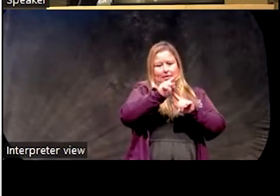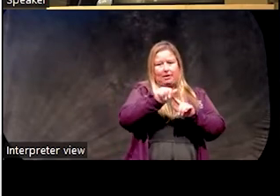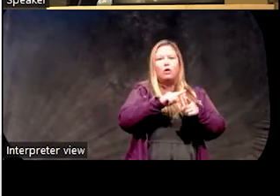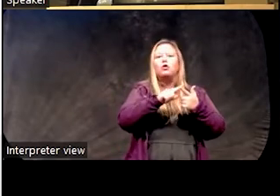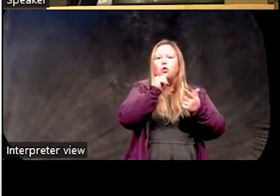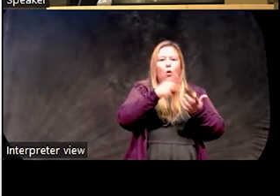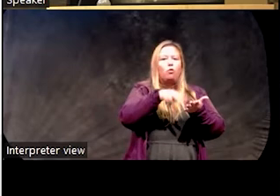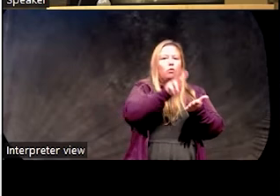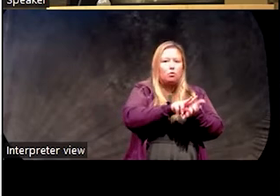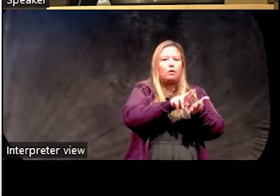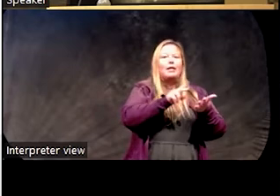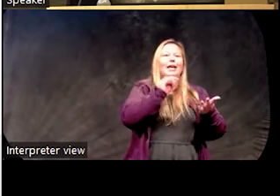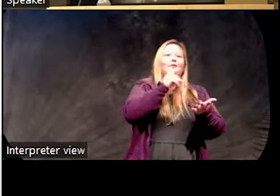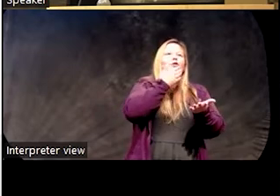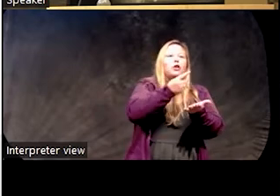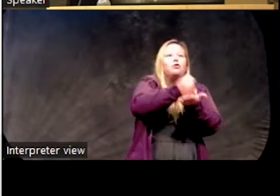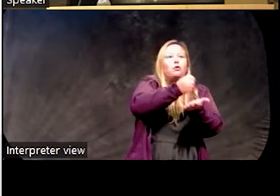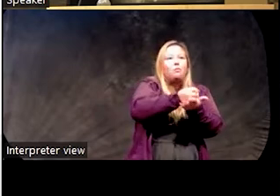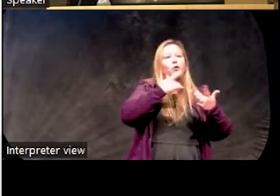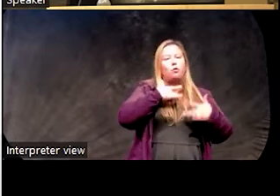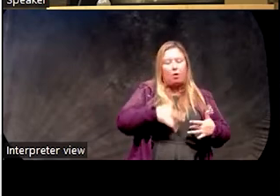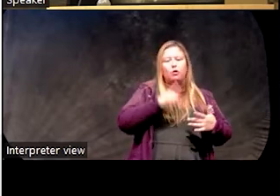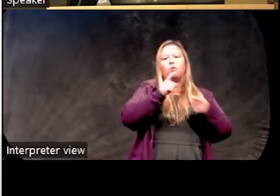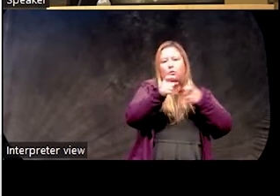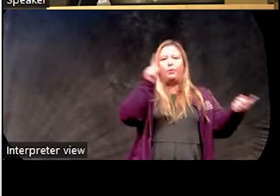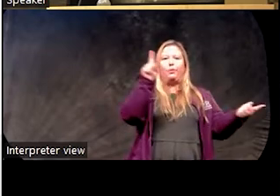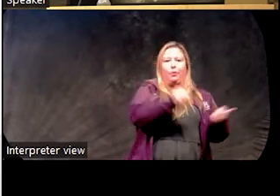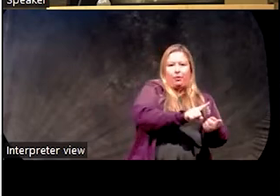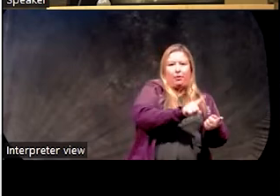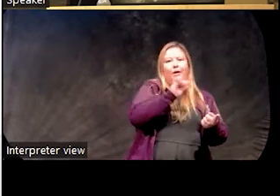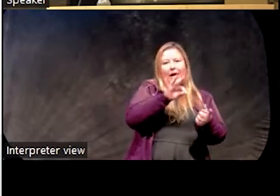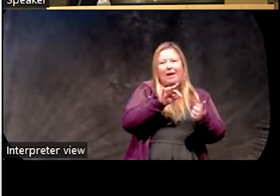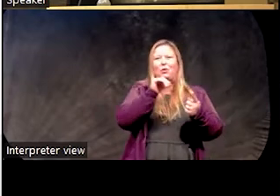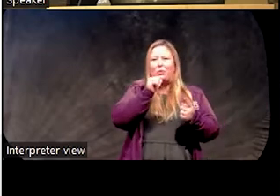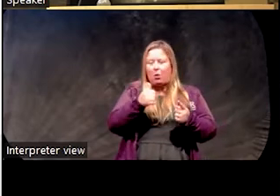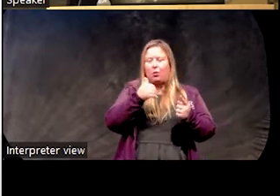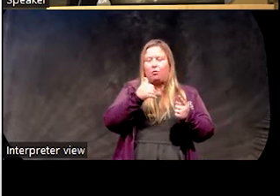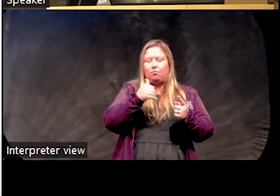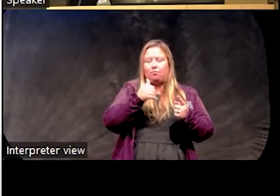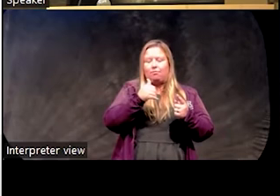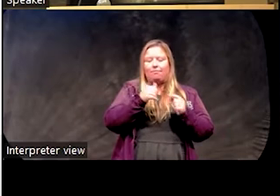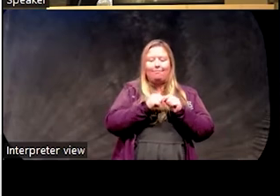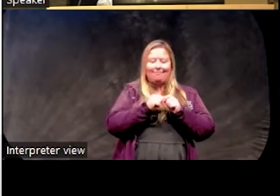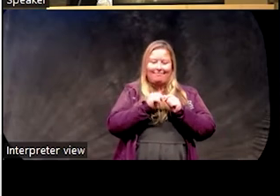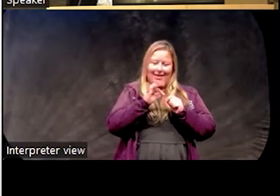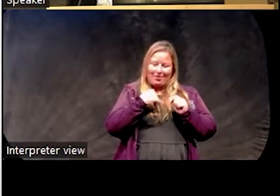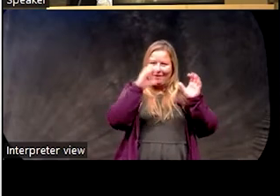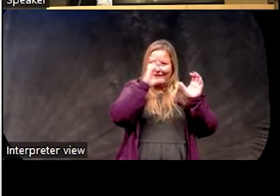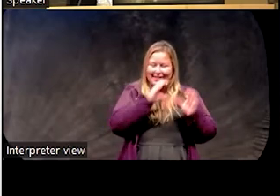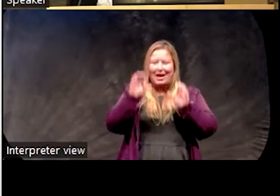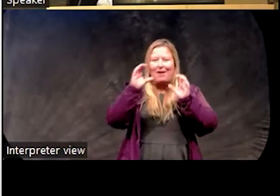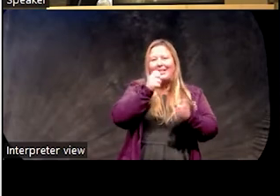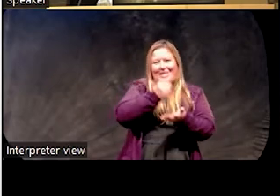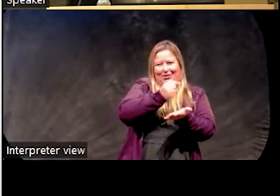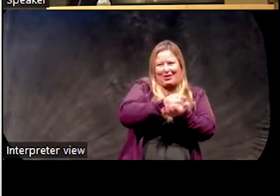from depression following good depression care management if you have insomnia that's untreated. So I will not